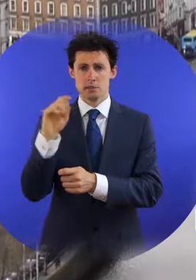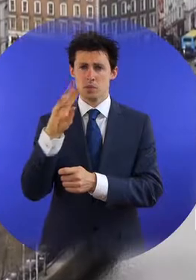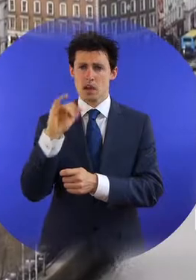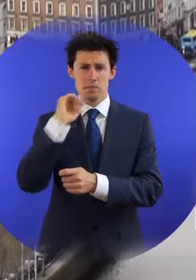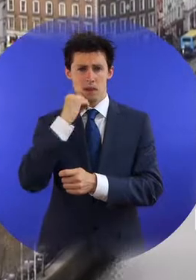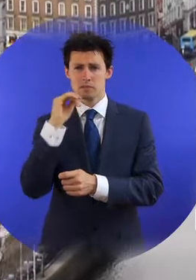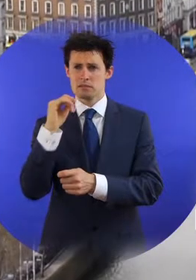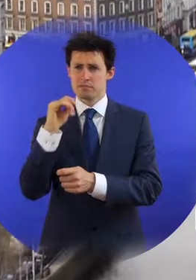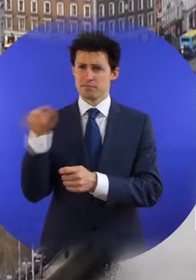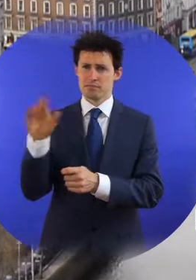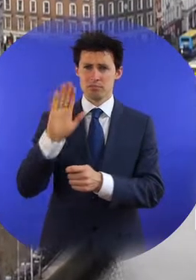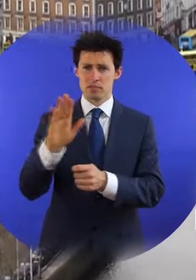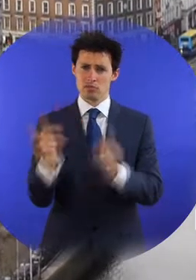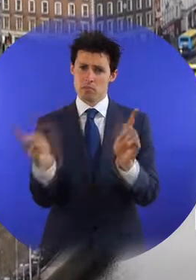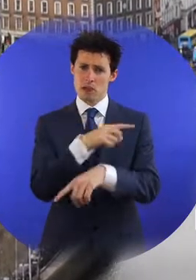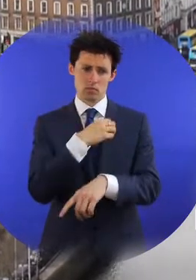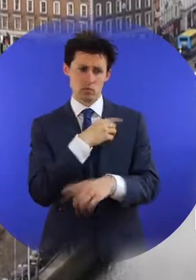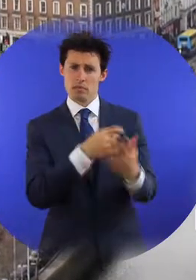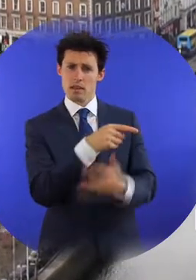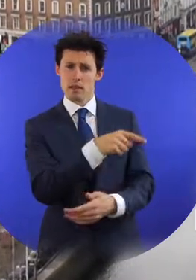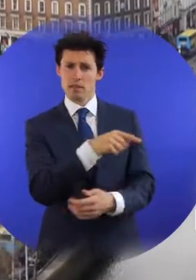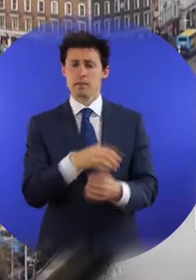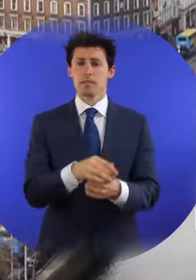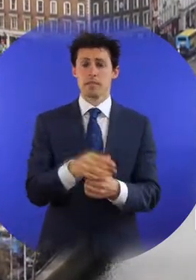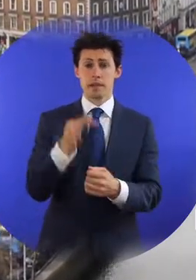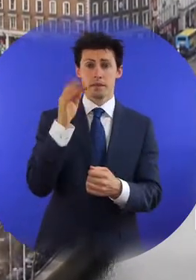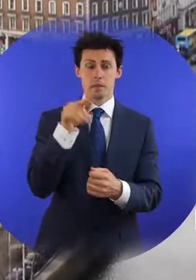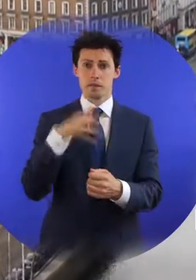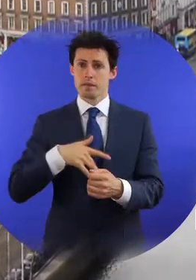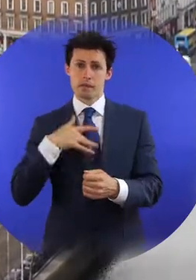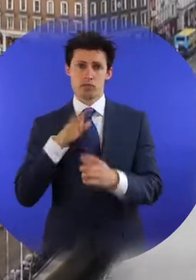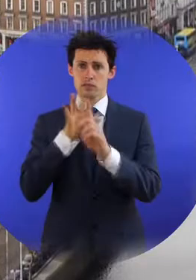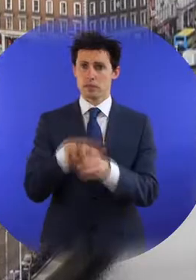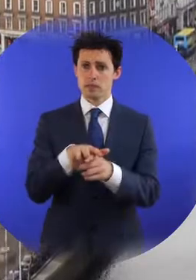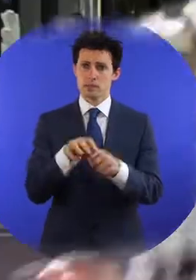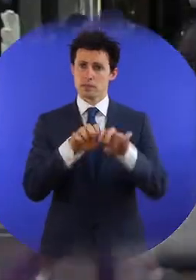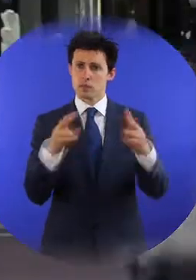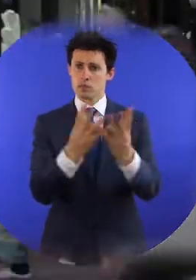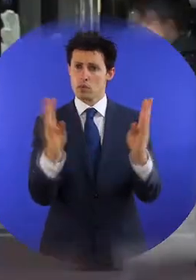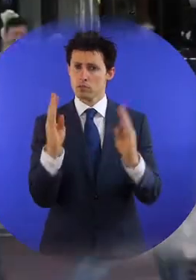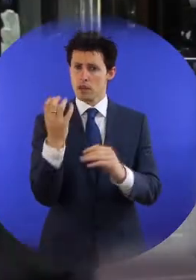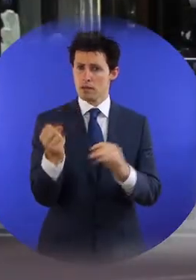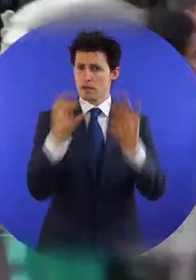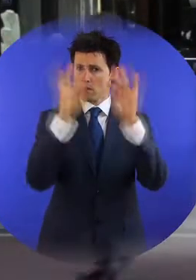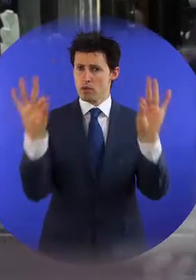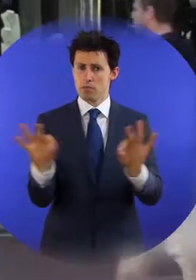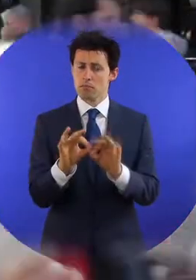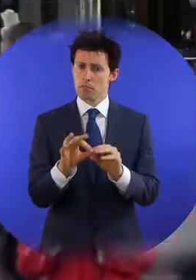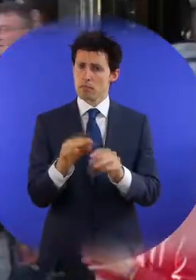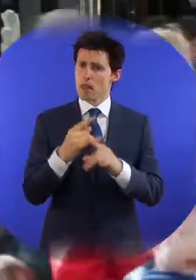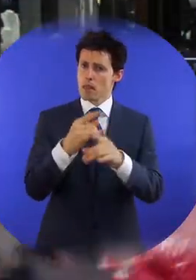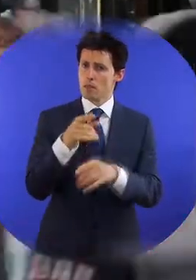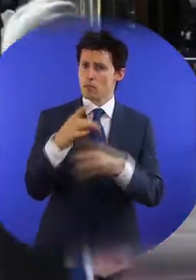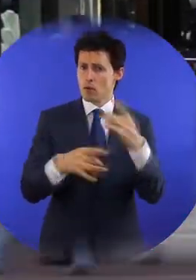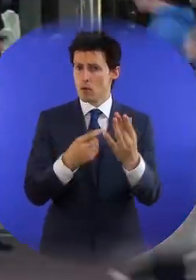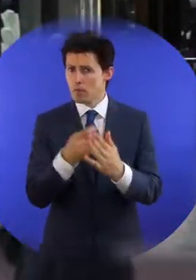refer to pensions provided by employers for their own employees in a number of different situations, including retirement.